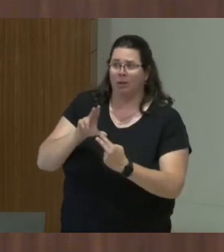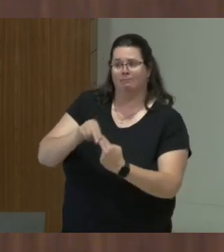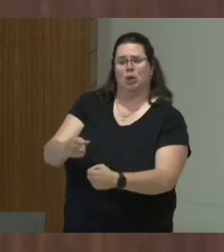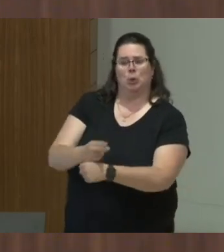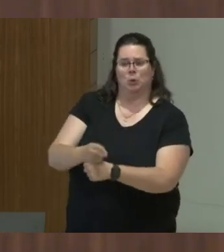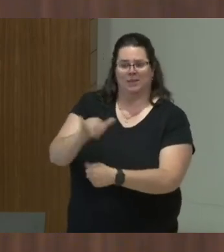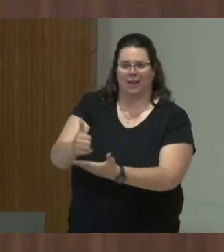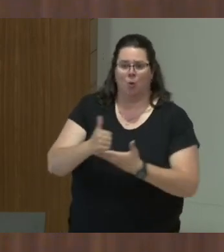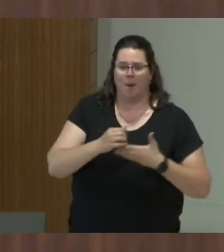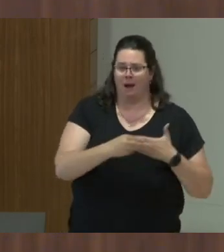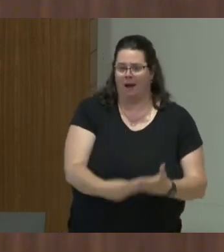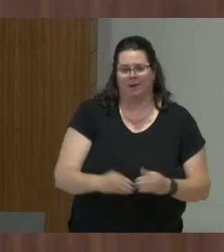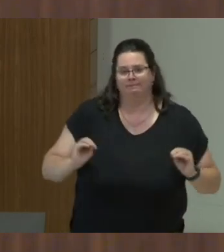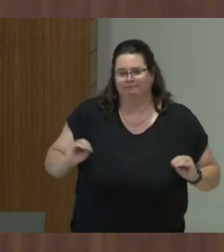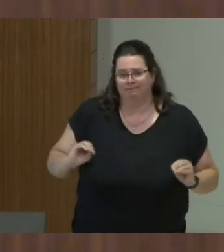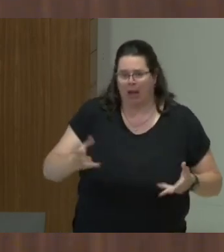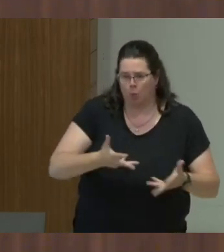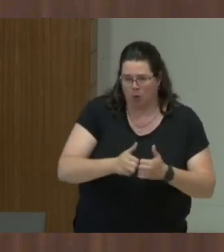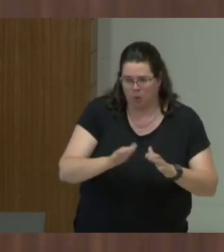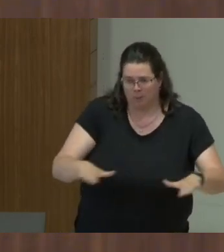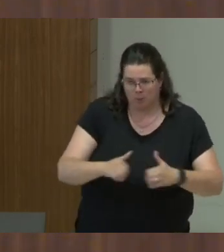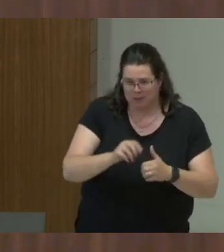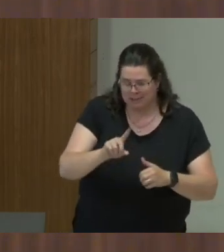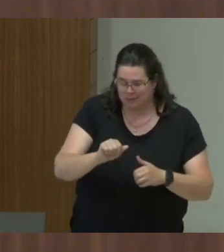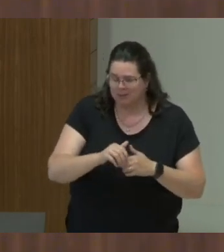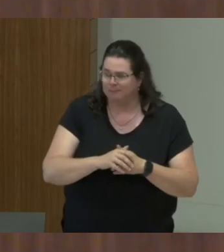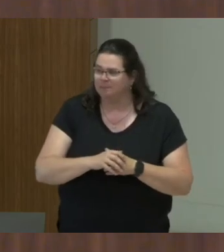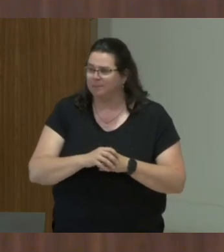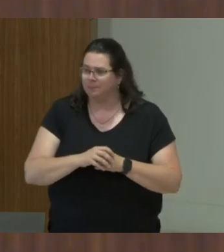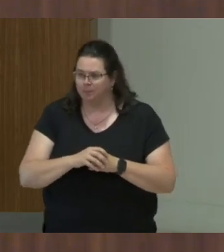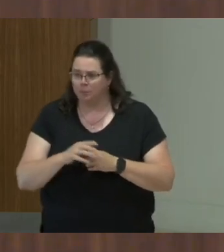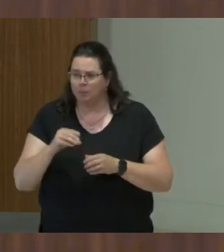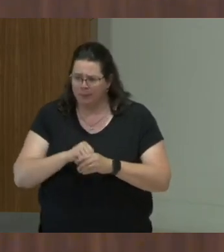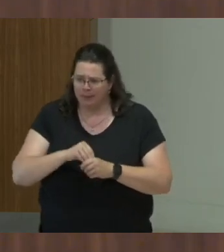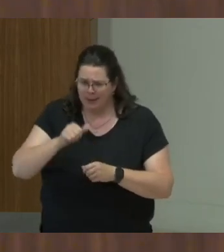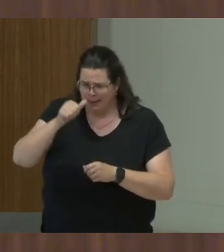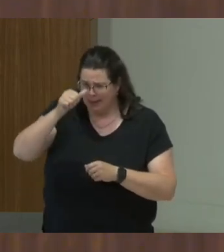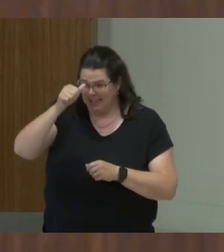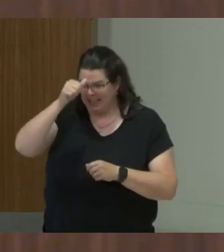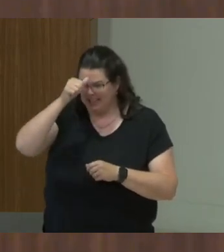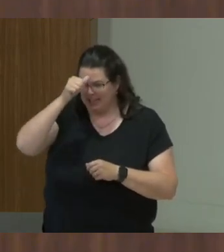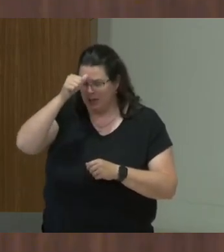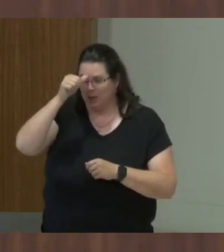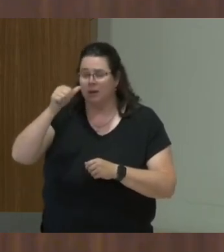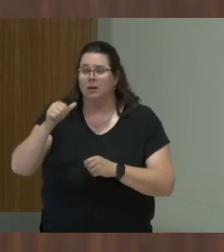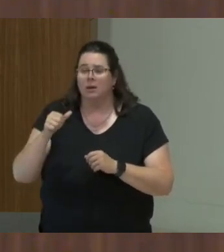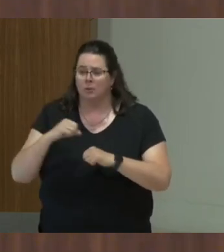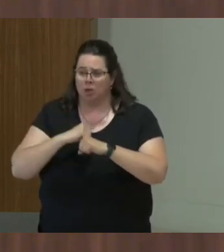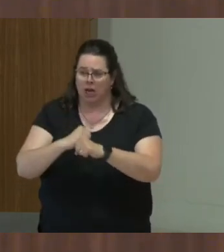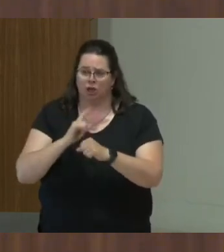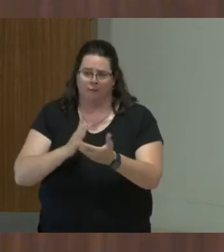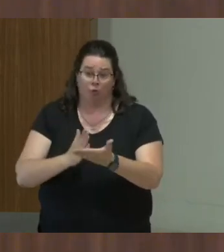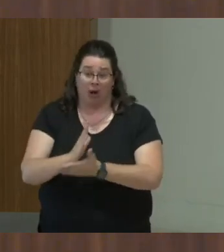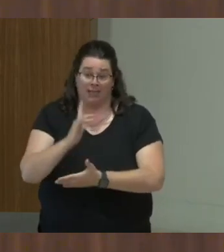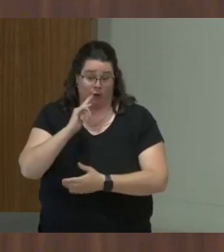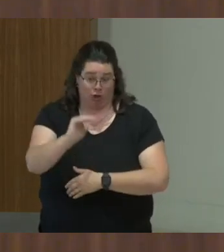There is another body that is there in India, which is called the National Commission for the Protection of Rights of the Child.